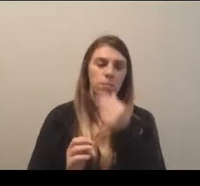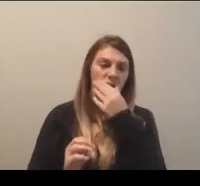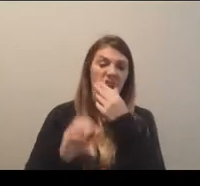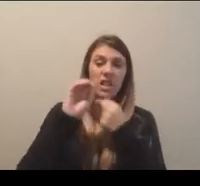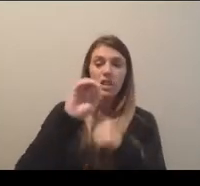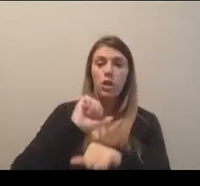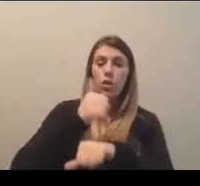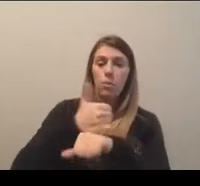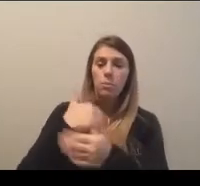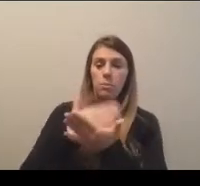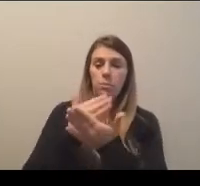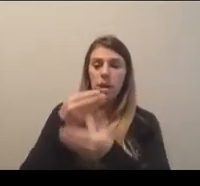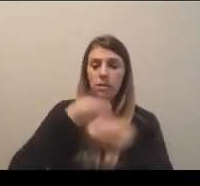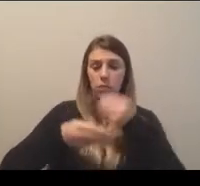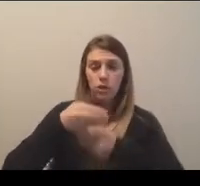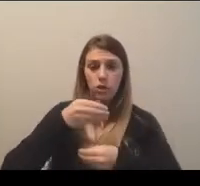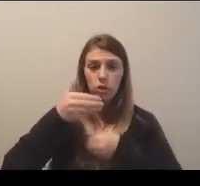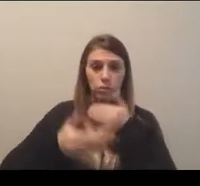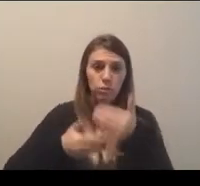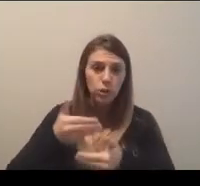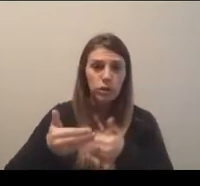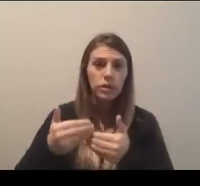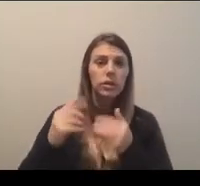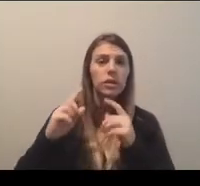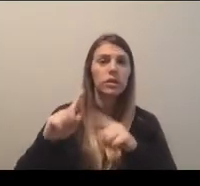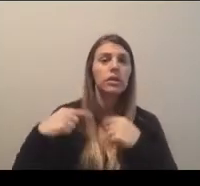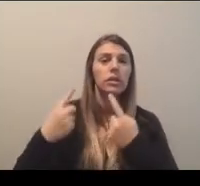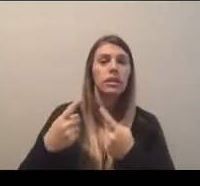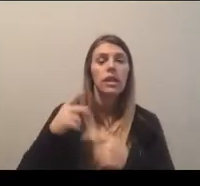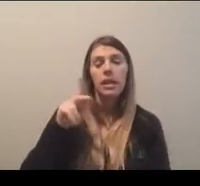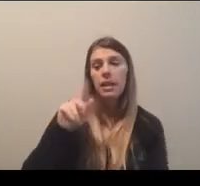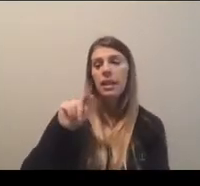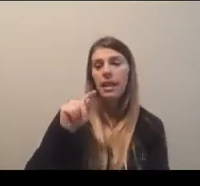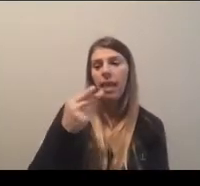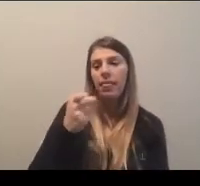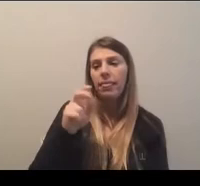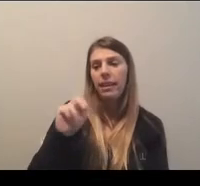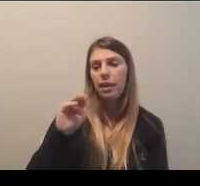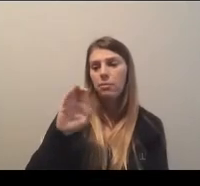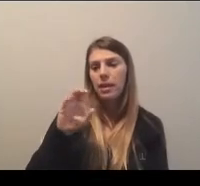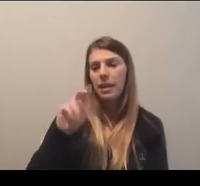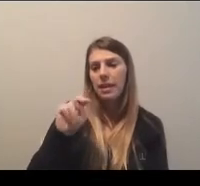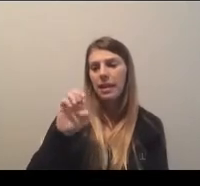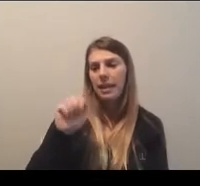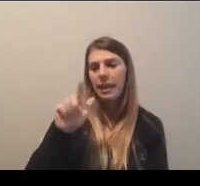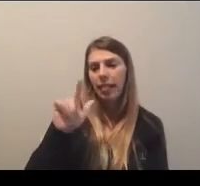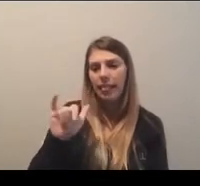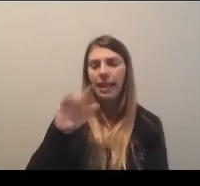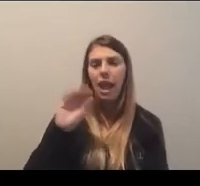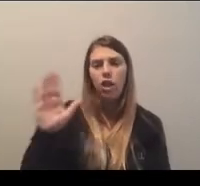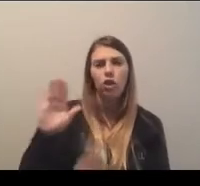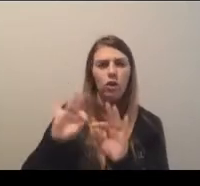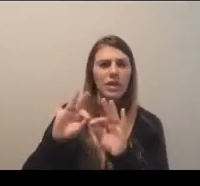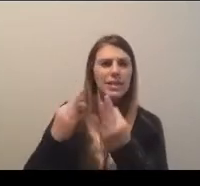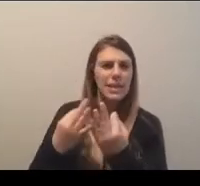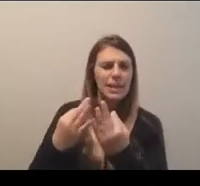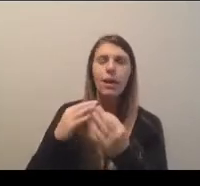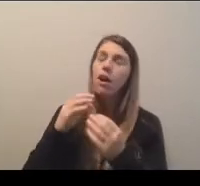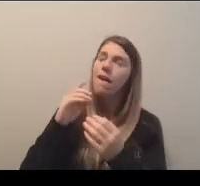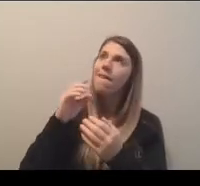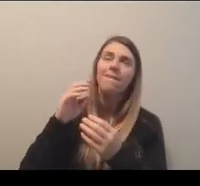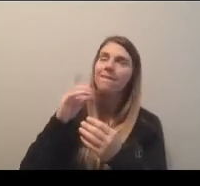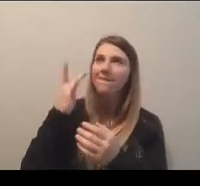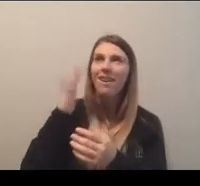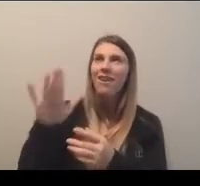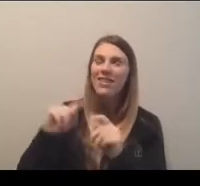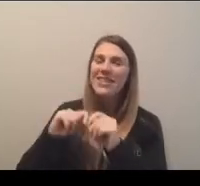-based budgeting process has been led by Kathleen McNeely, our chief financial officer, and her team, but has engaged